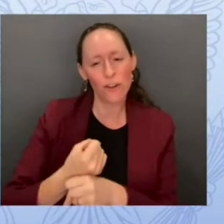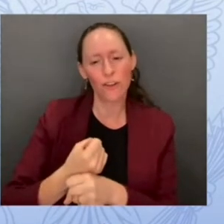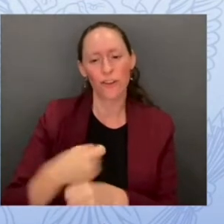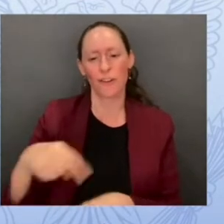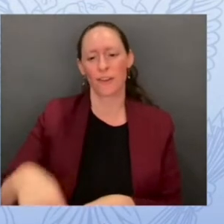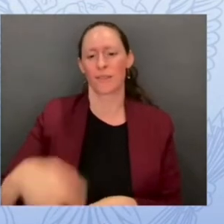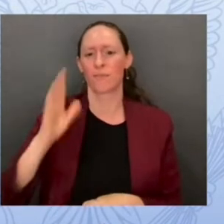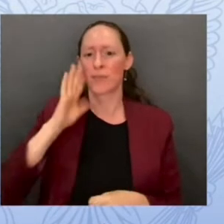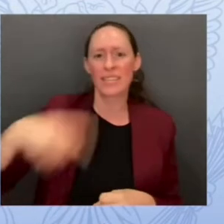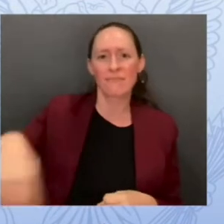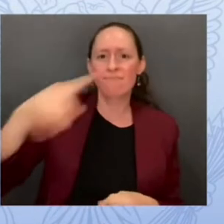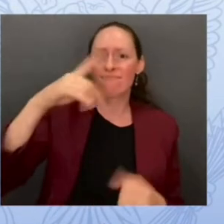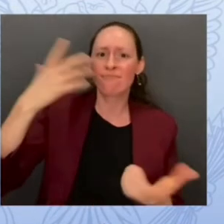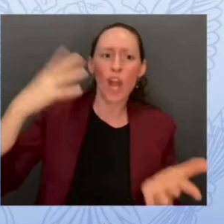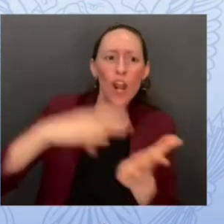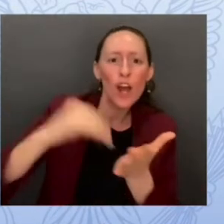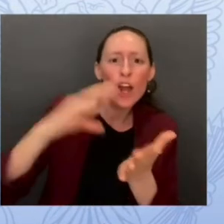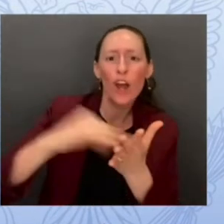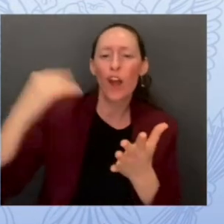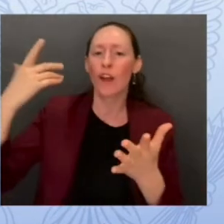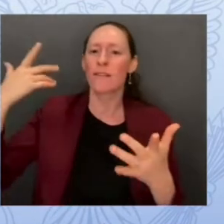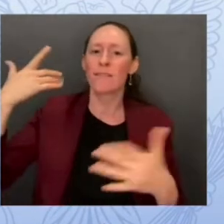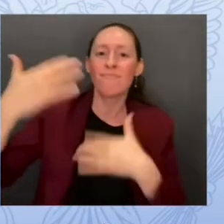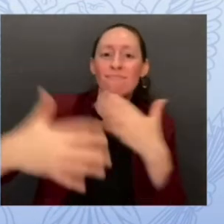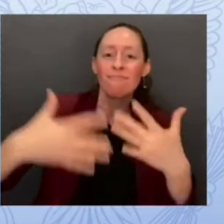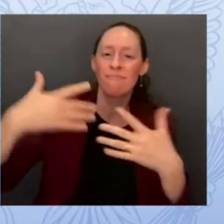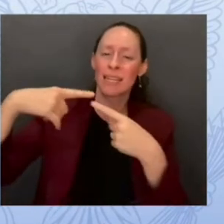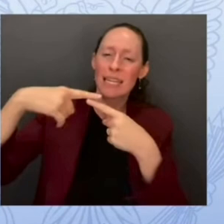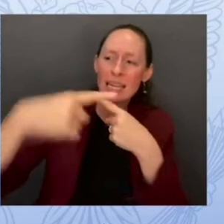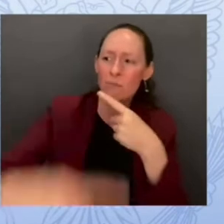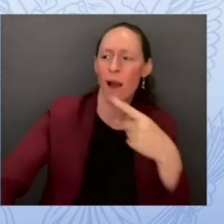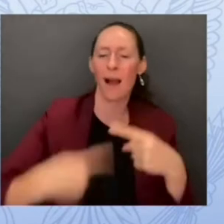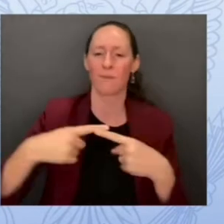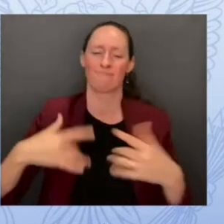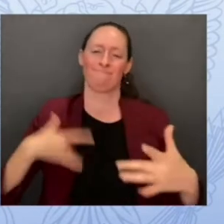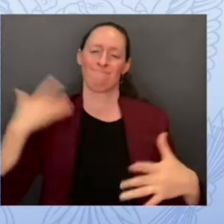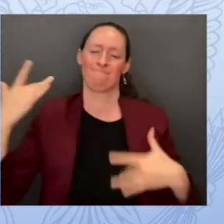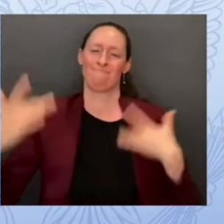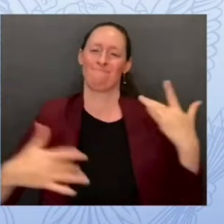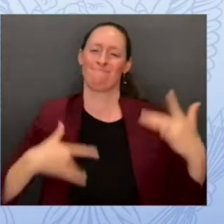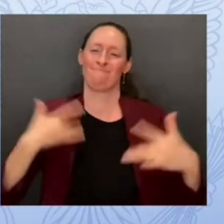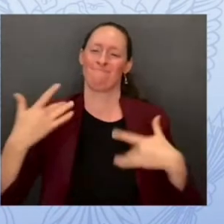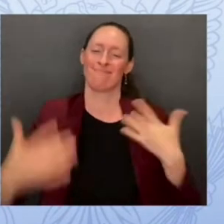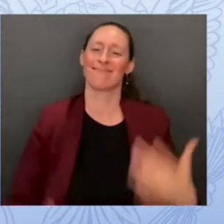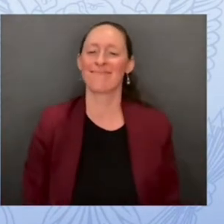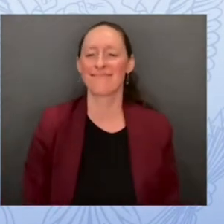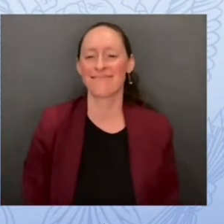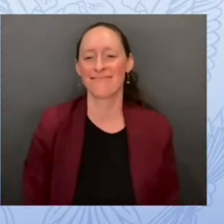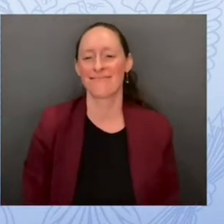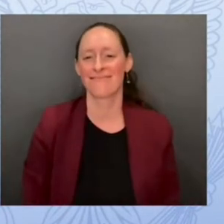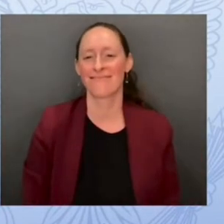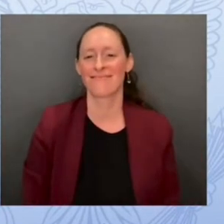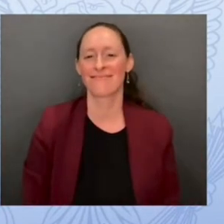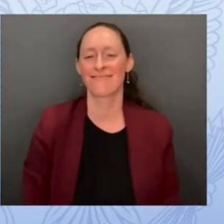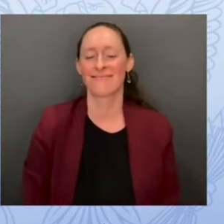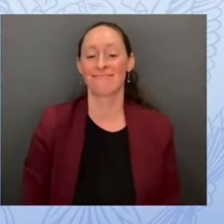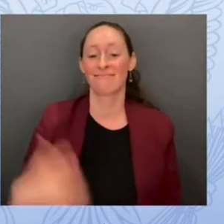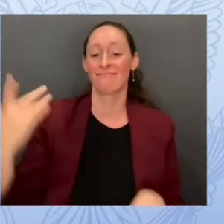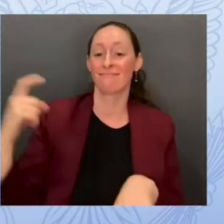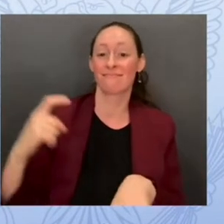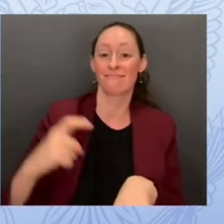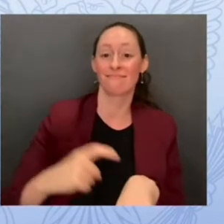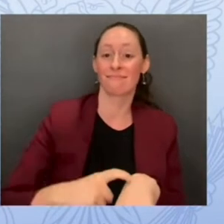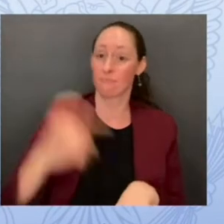and with each new semester technology becomes a more indispensable part of making sure that our